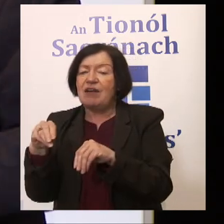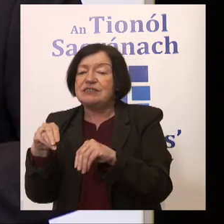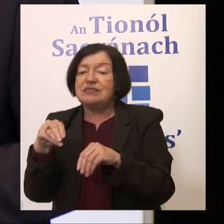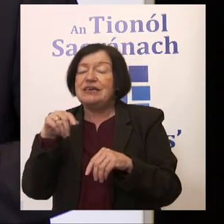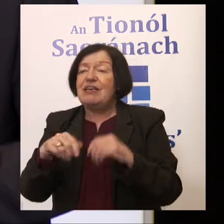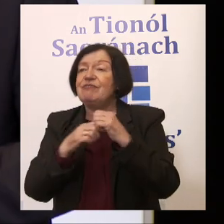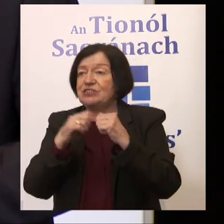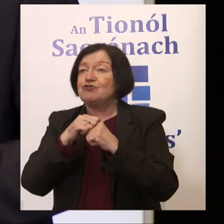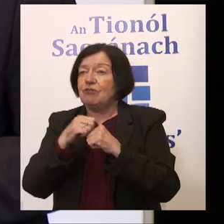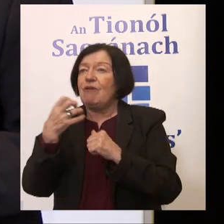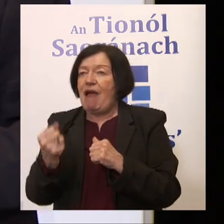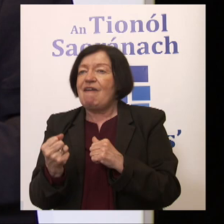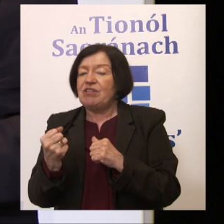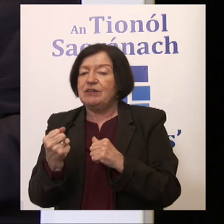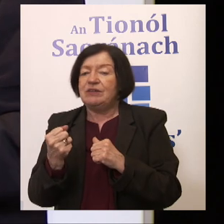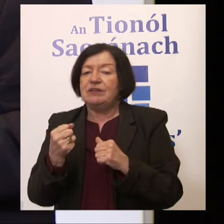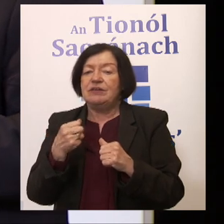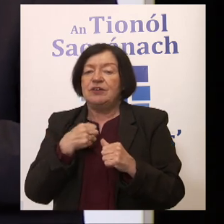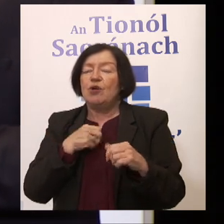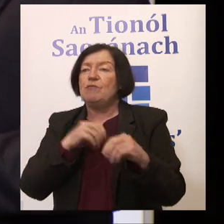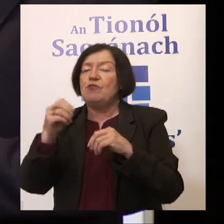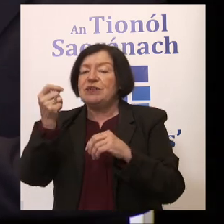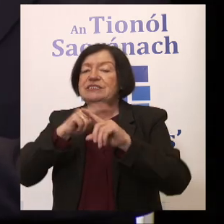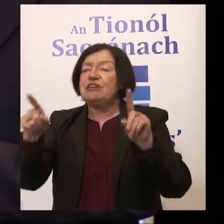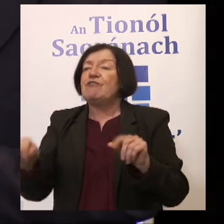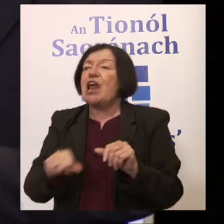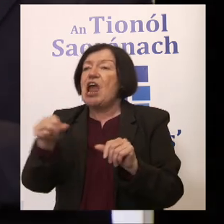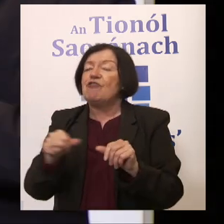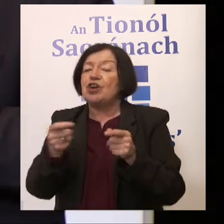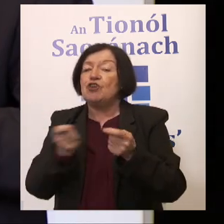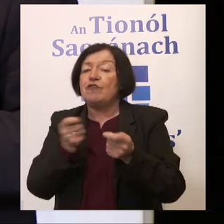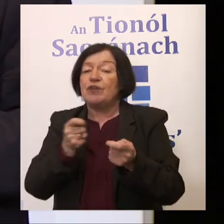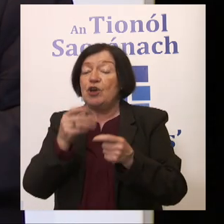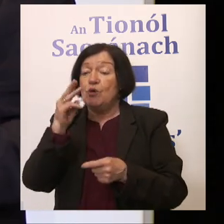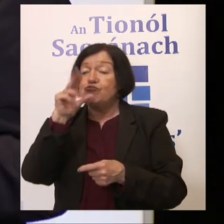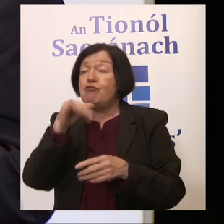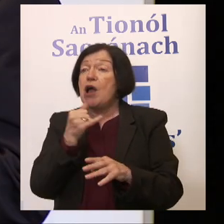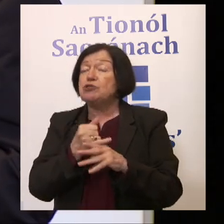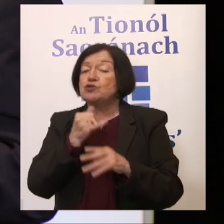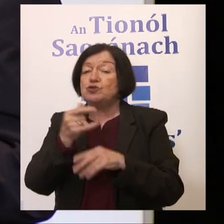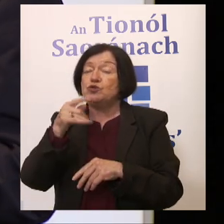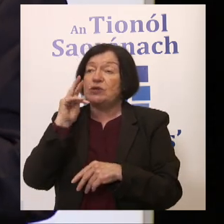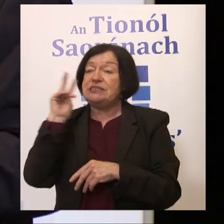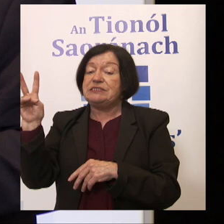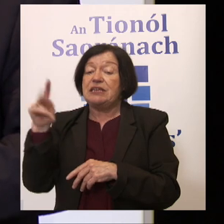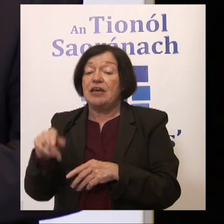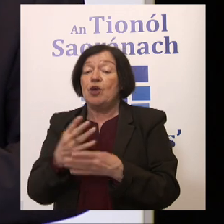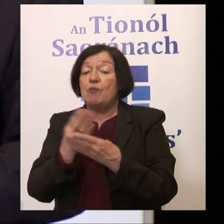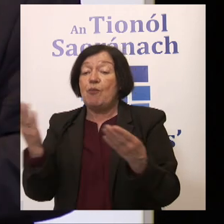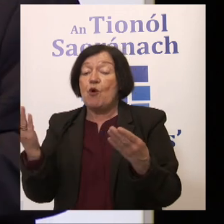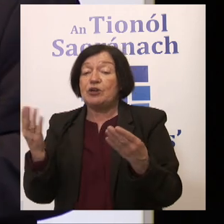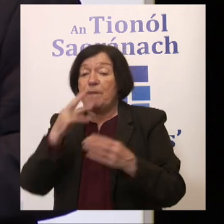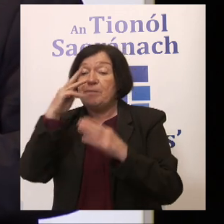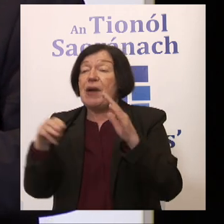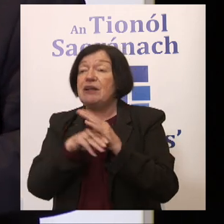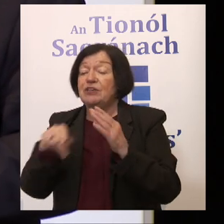that structure exists already. We moved to a slightly different area of governance. In primary schools, you see that this is the board of management.